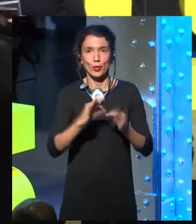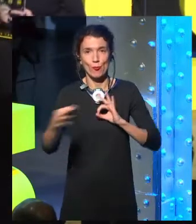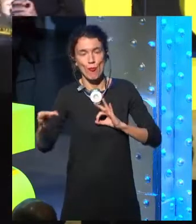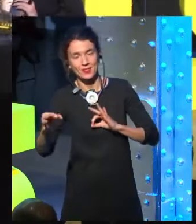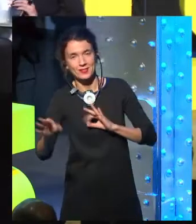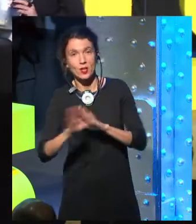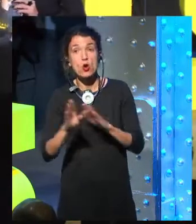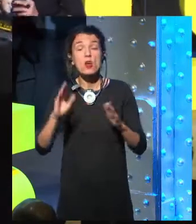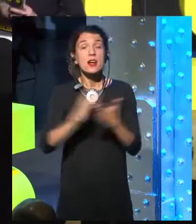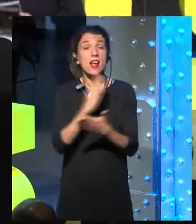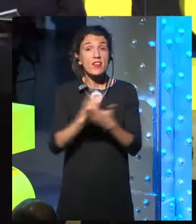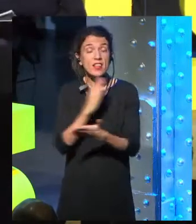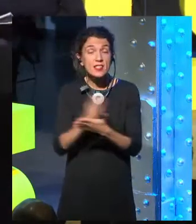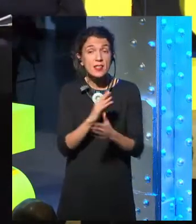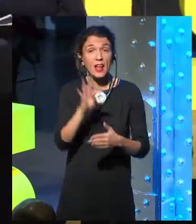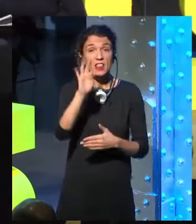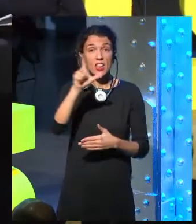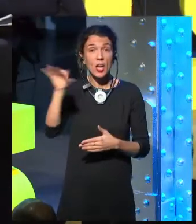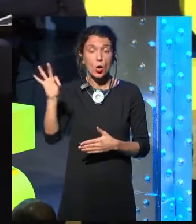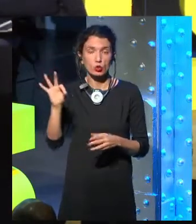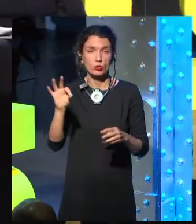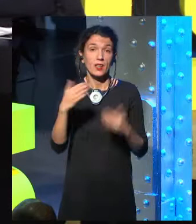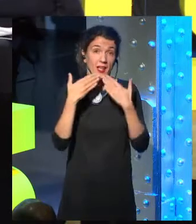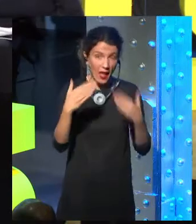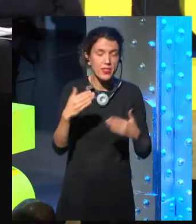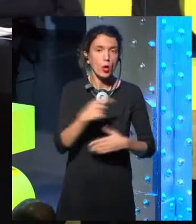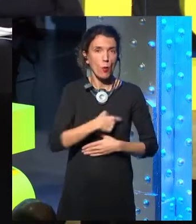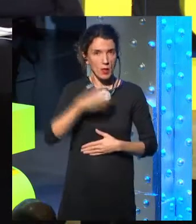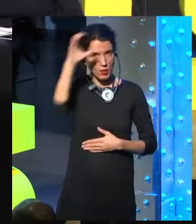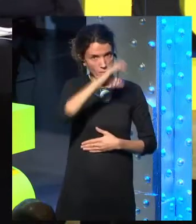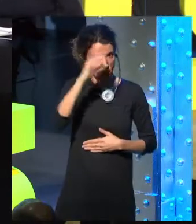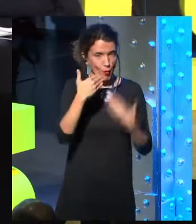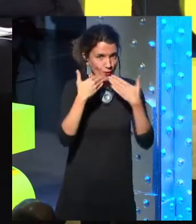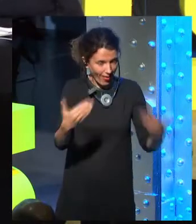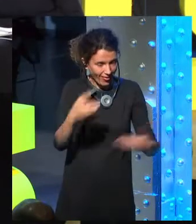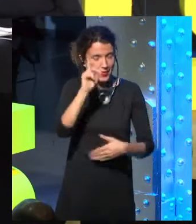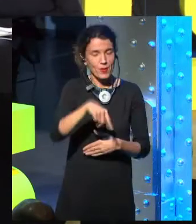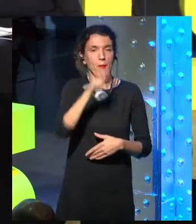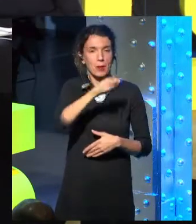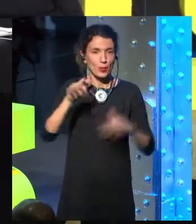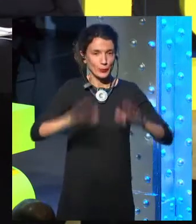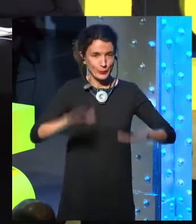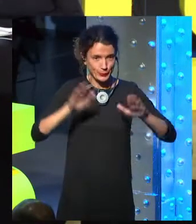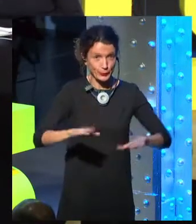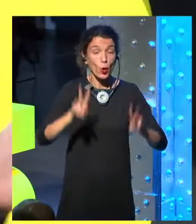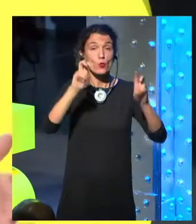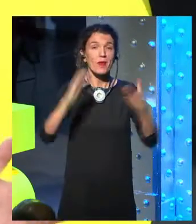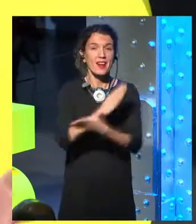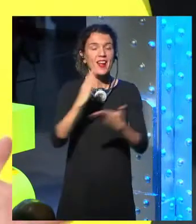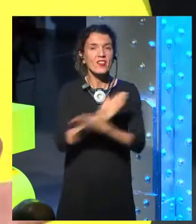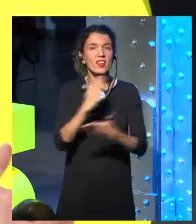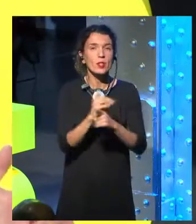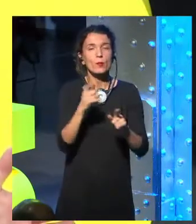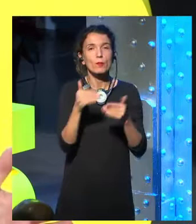continue with Newtelos. Newtelos is the, thanks to the scientific committee, by the way, Newtelos